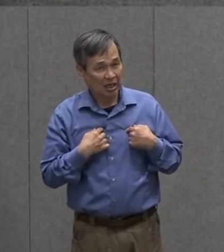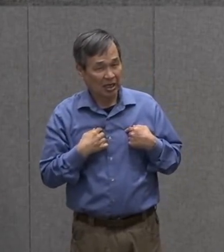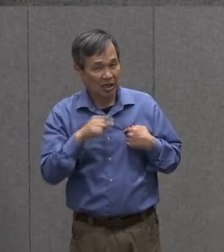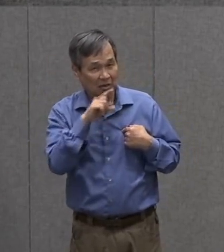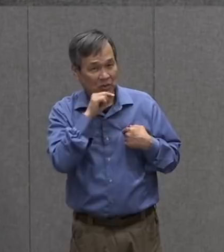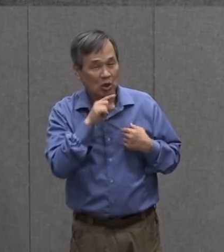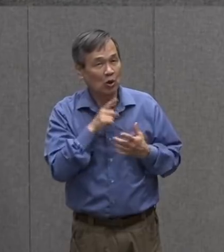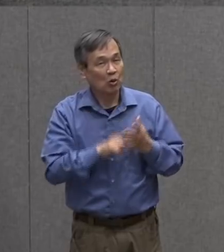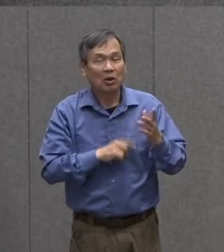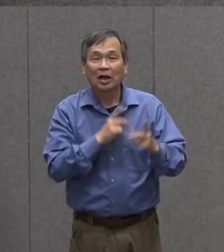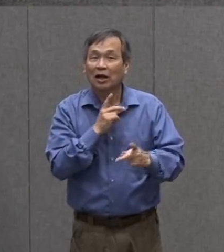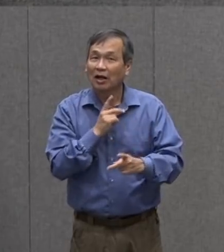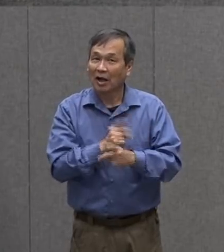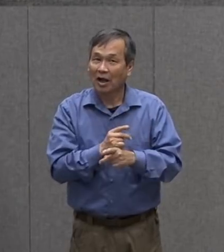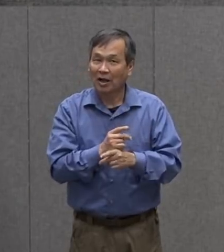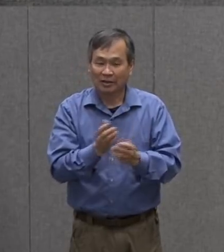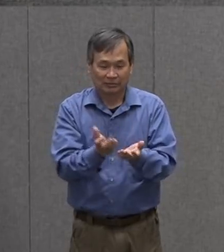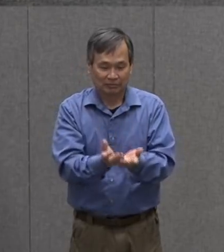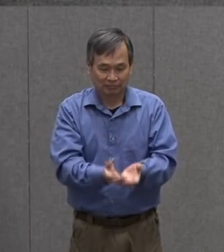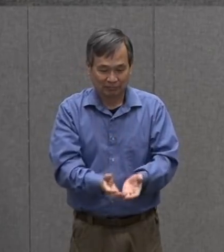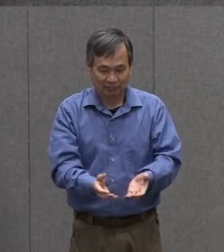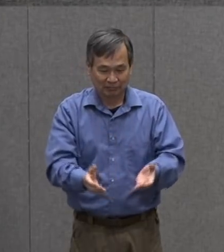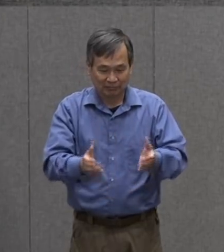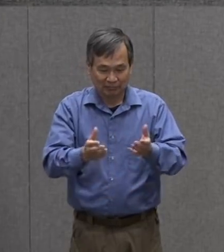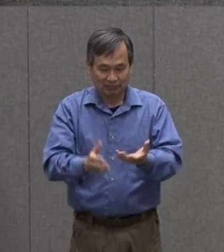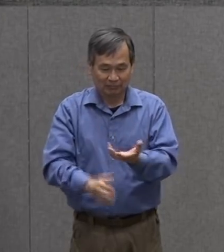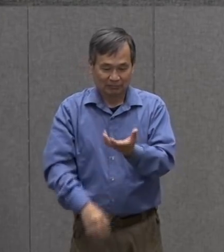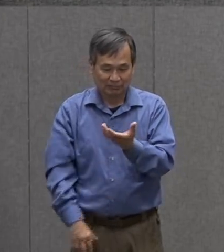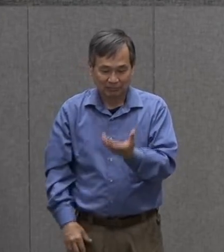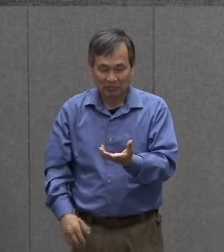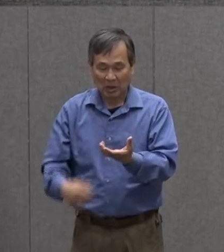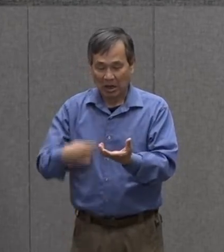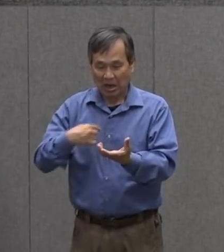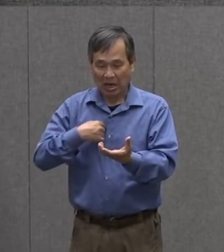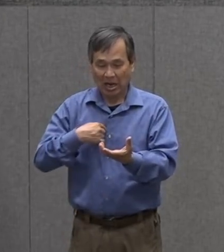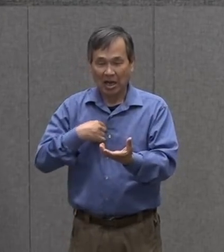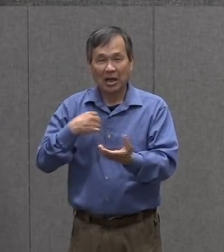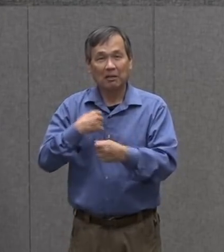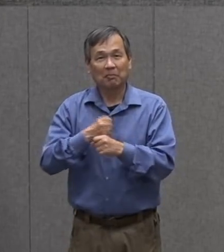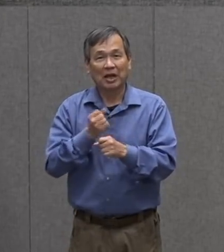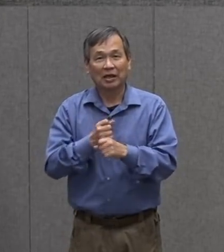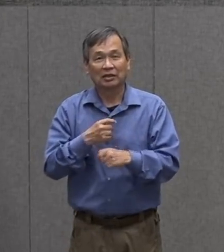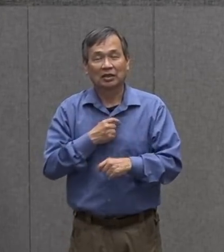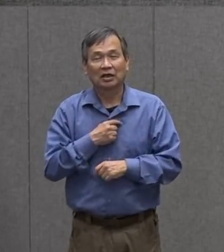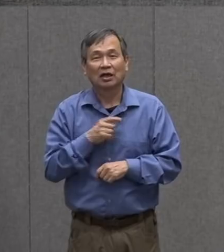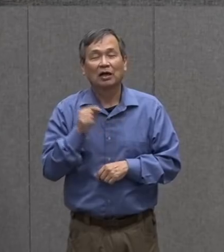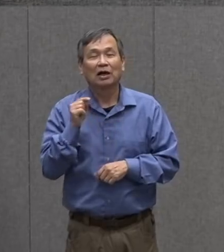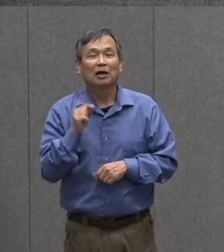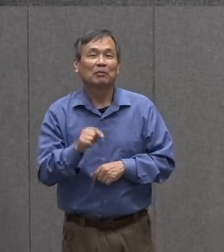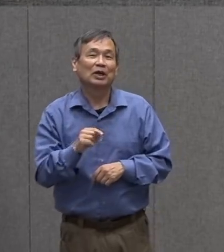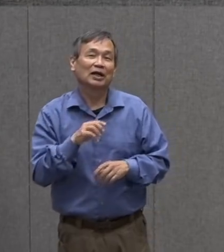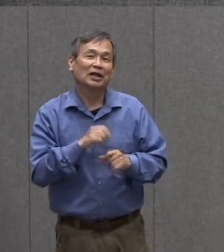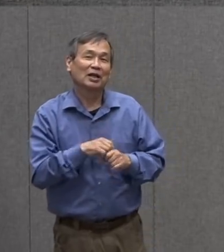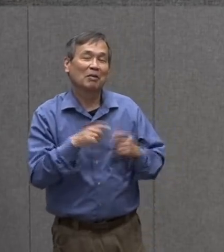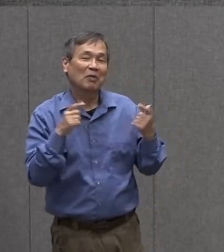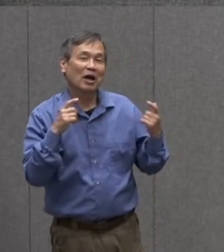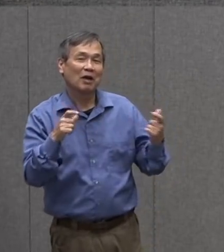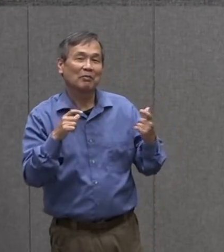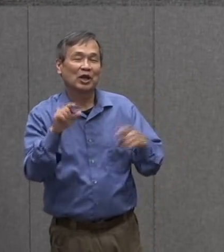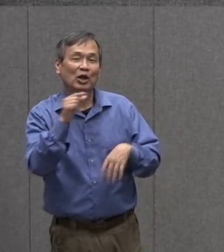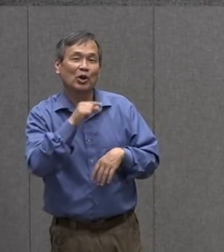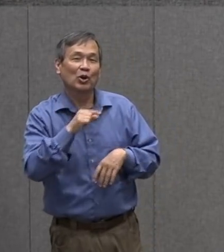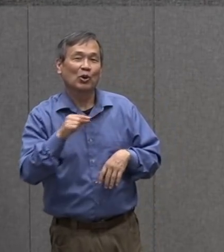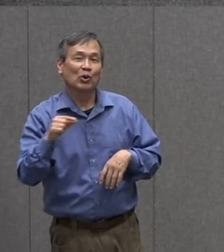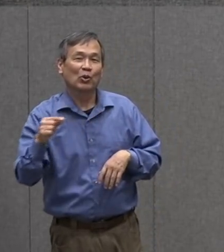what kind of nest would i make and i even put that in my big green